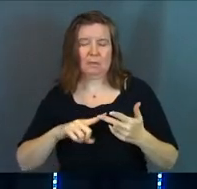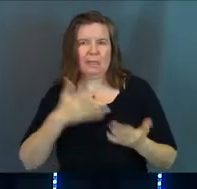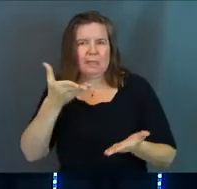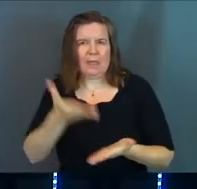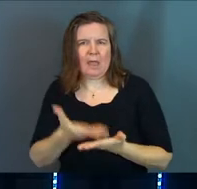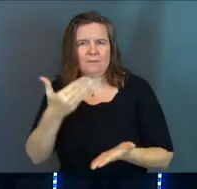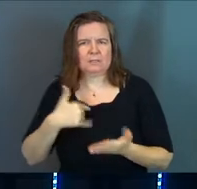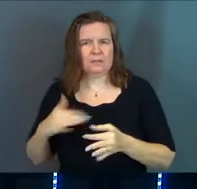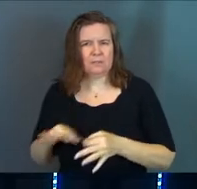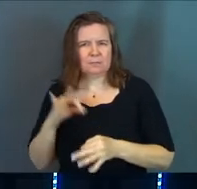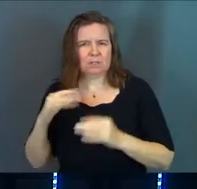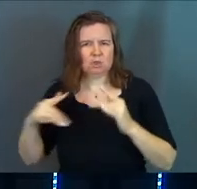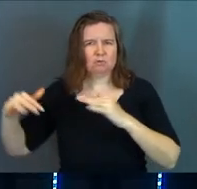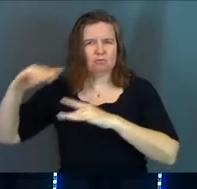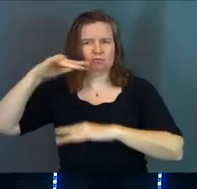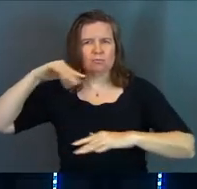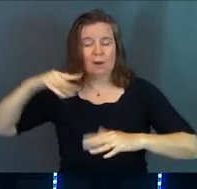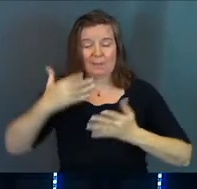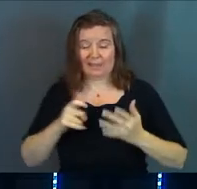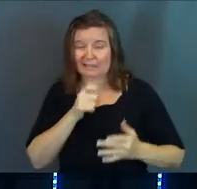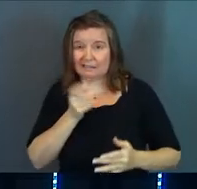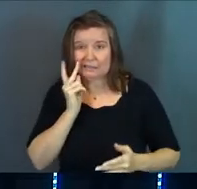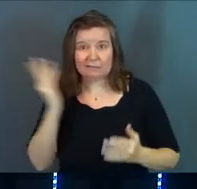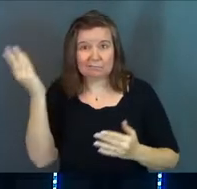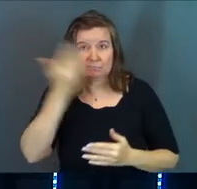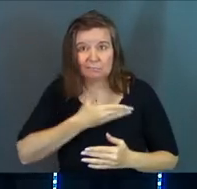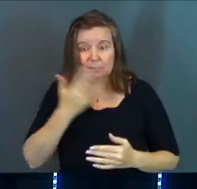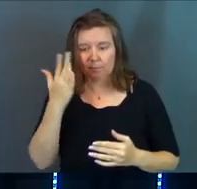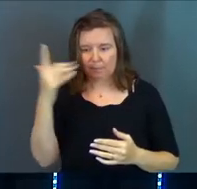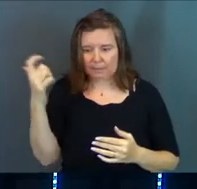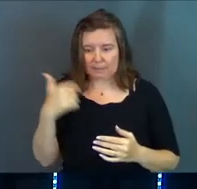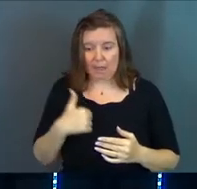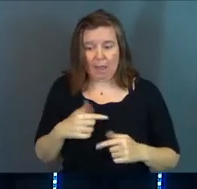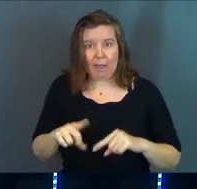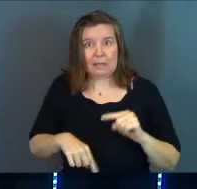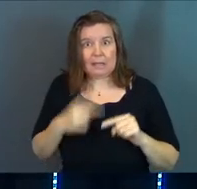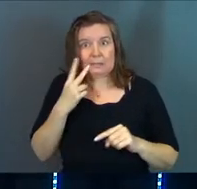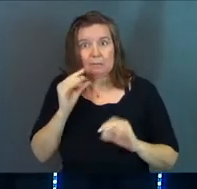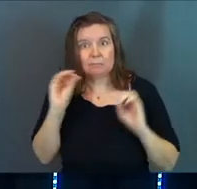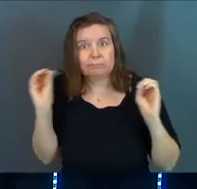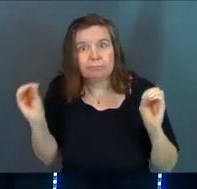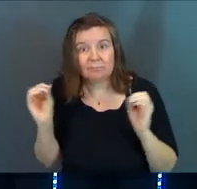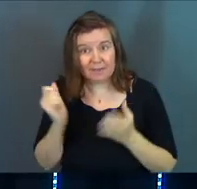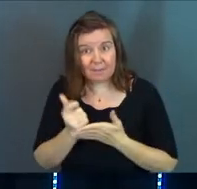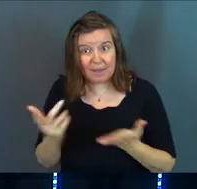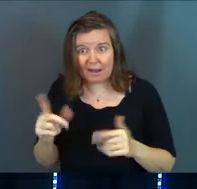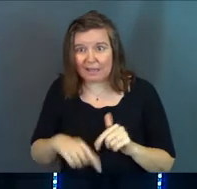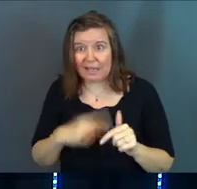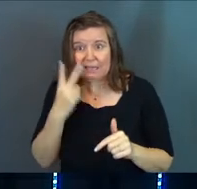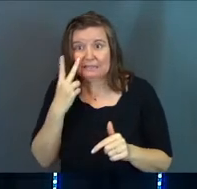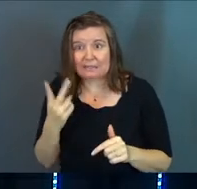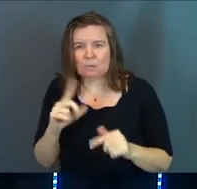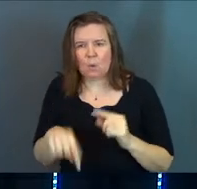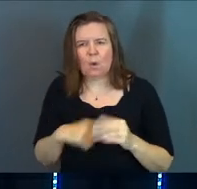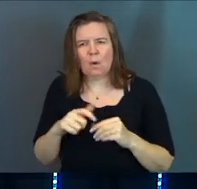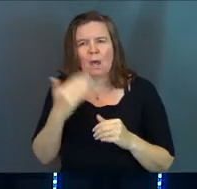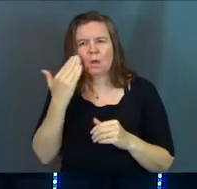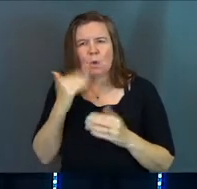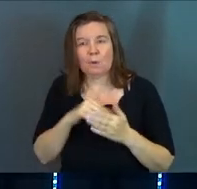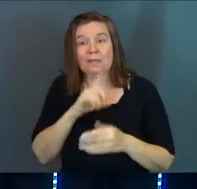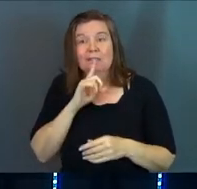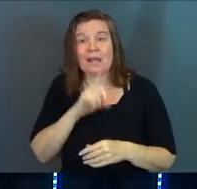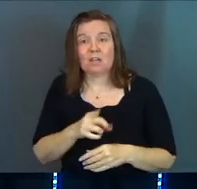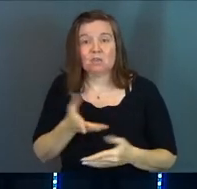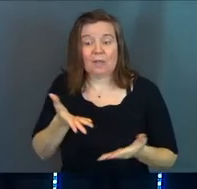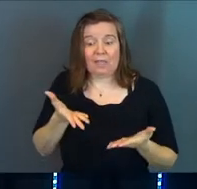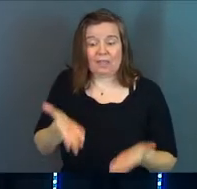evidence of the spiritual realm and things not seen? Because I can't see it. Amen? I can't see it. So how do I know it's